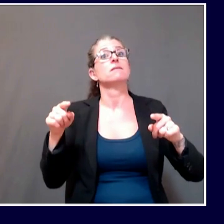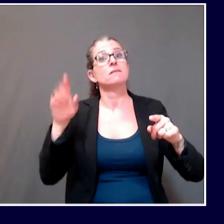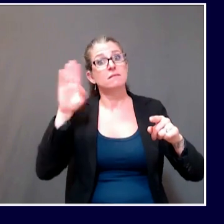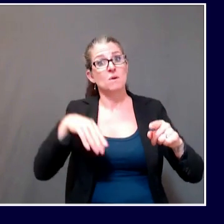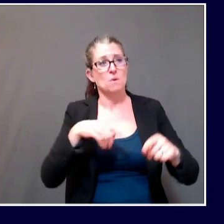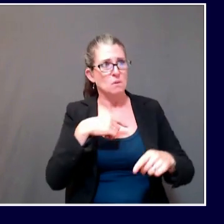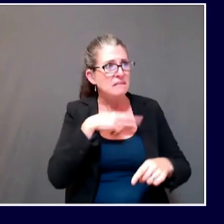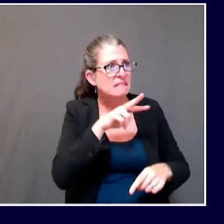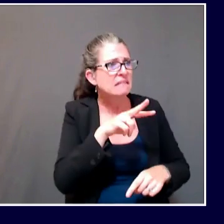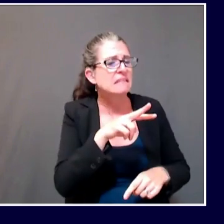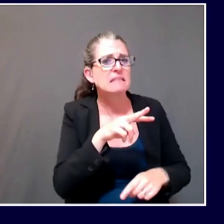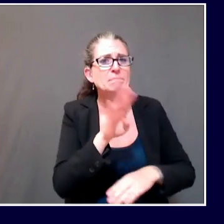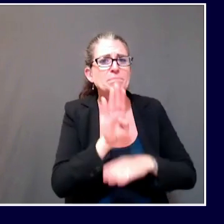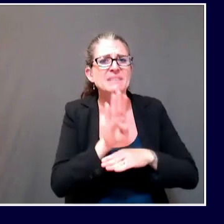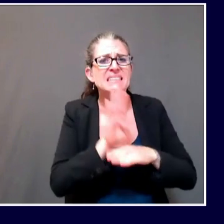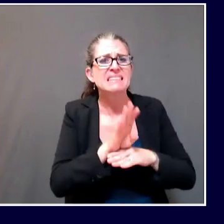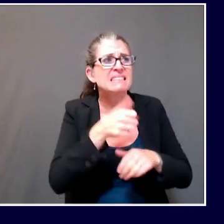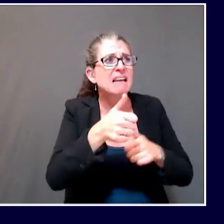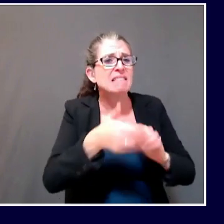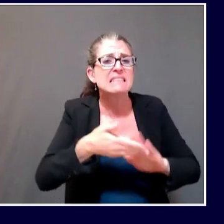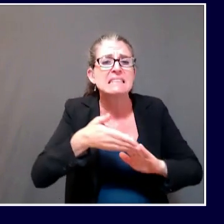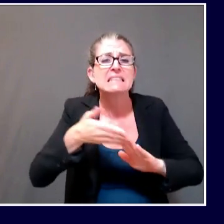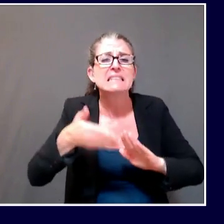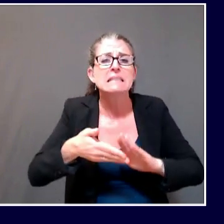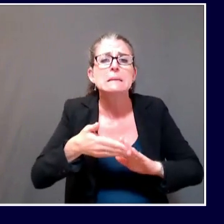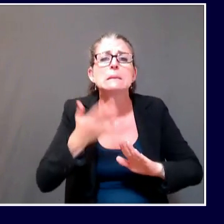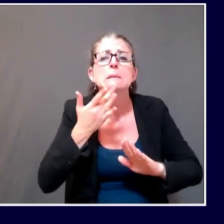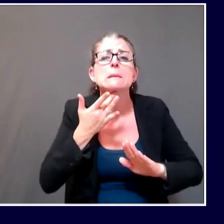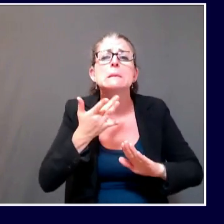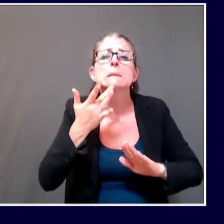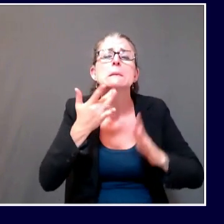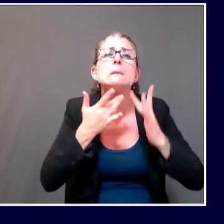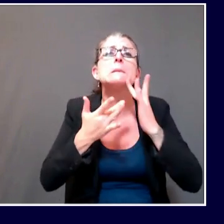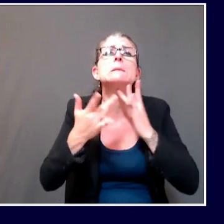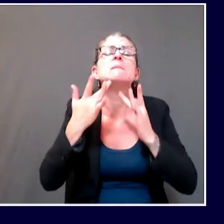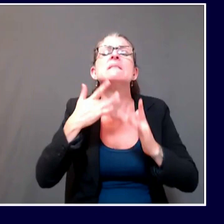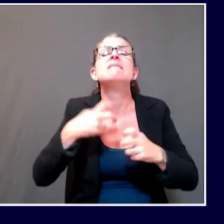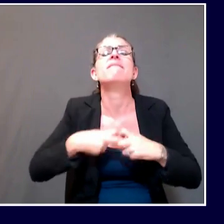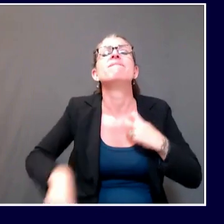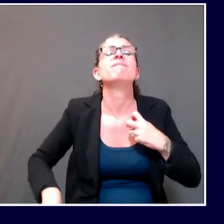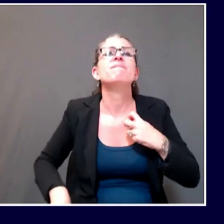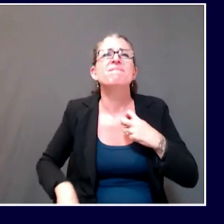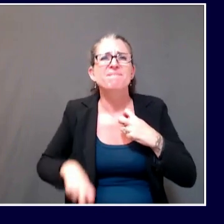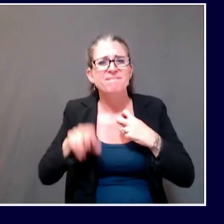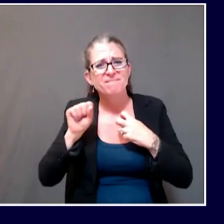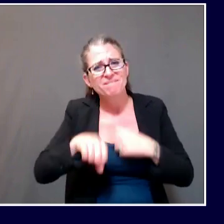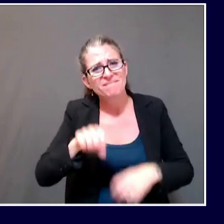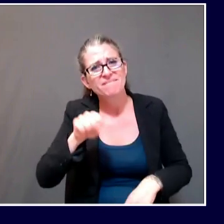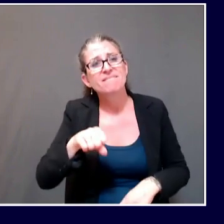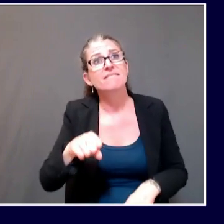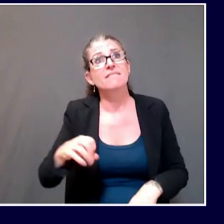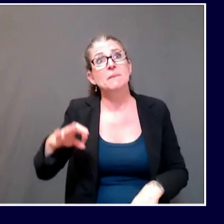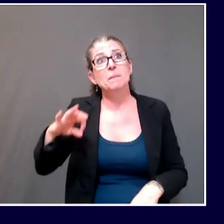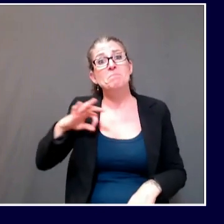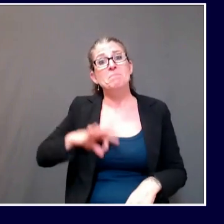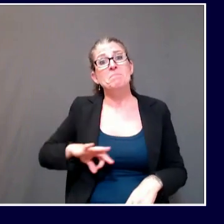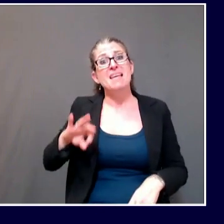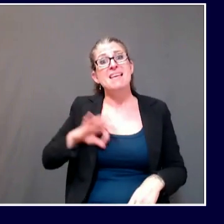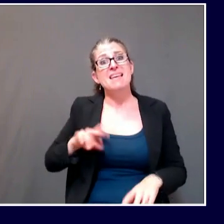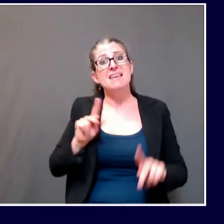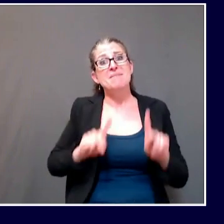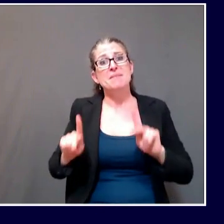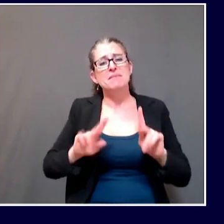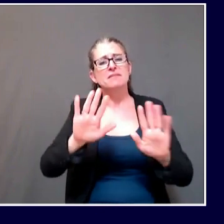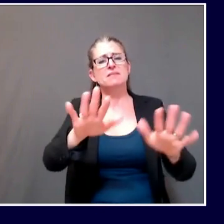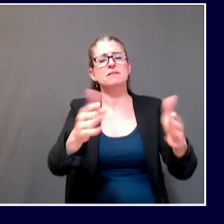to take a day trip and go up to Lily Bay, for instance, so the beautiful beaches on Moosehead Lake and the mountains and